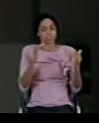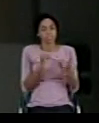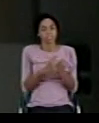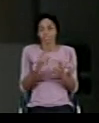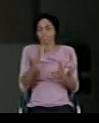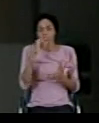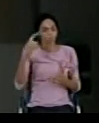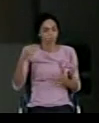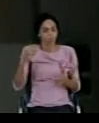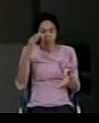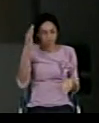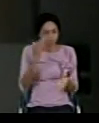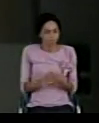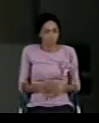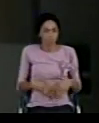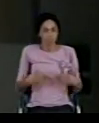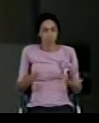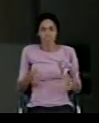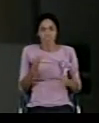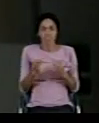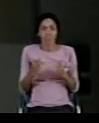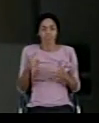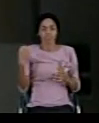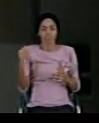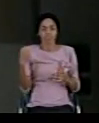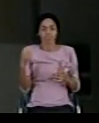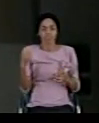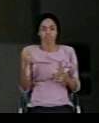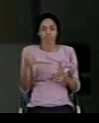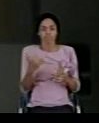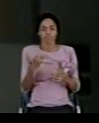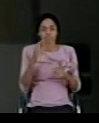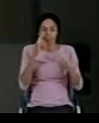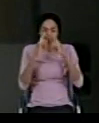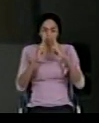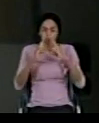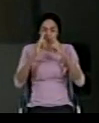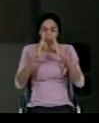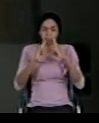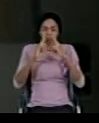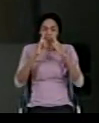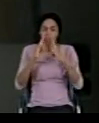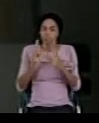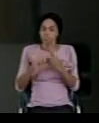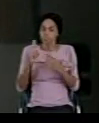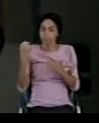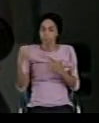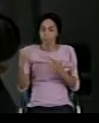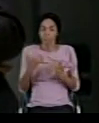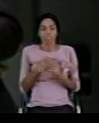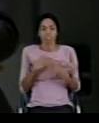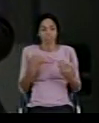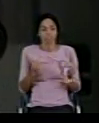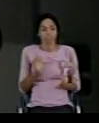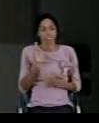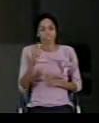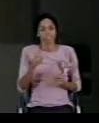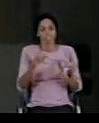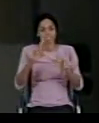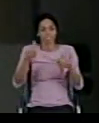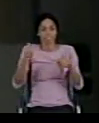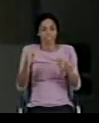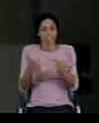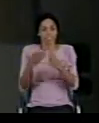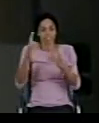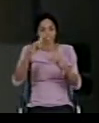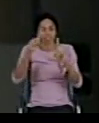wee again. If I'm to wee, tears would be coming out from my eyes. So eventually, they asked me to go for